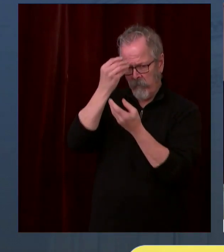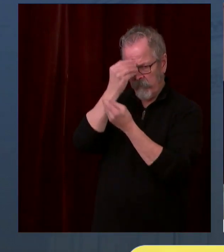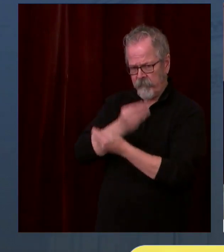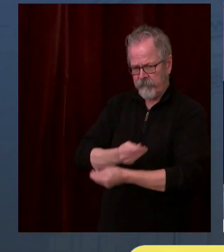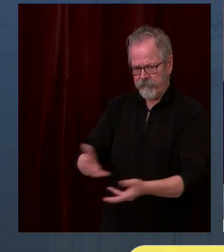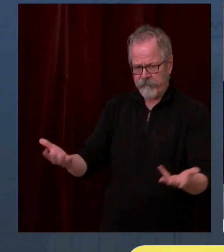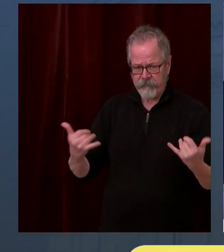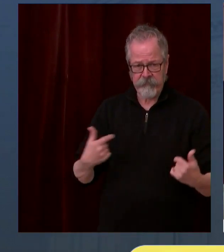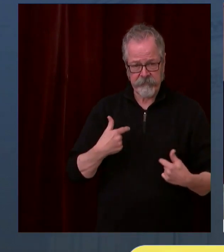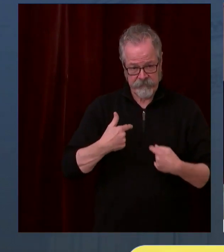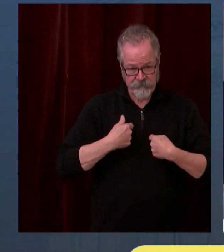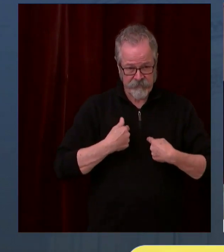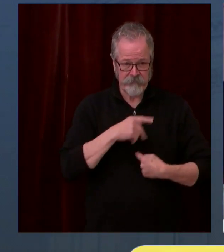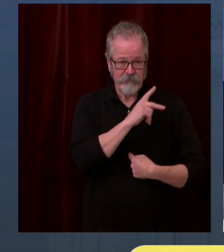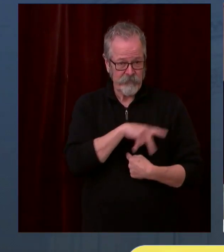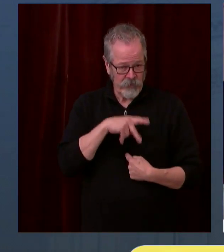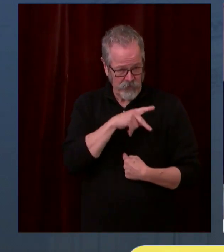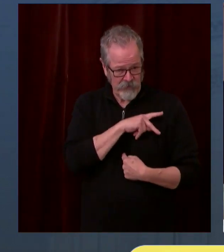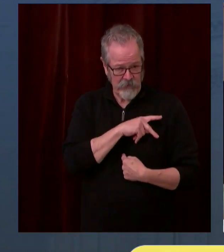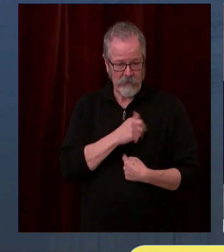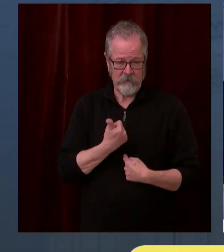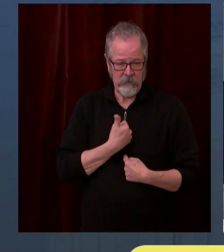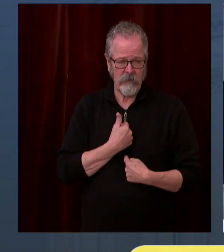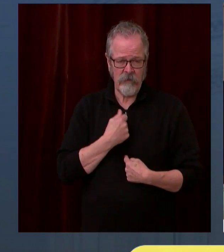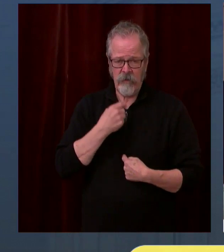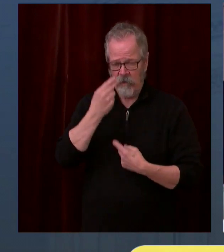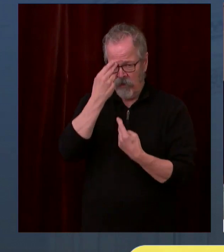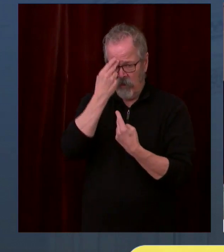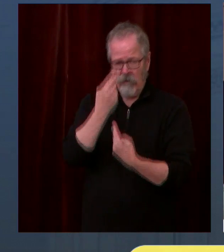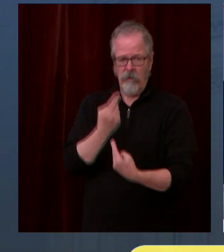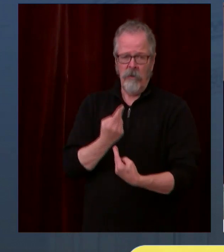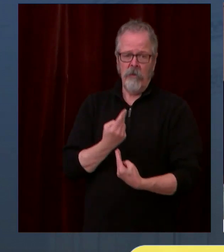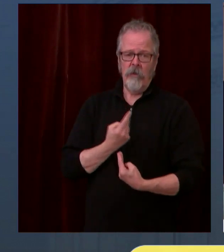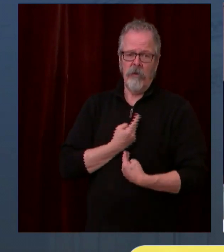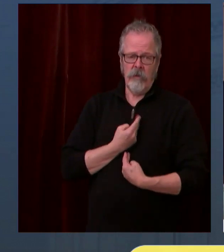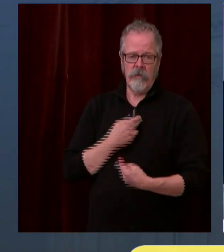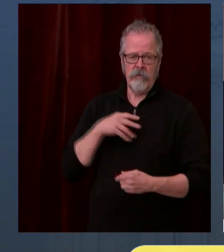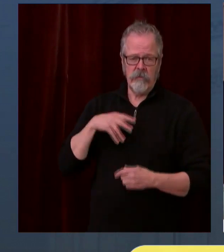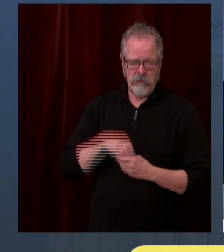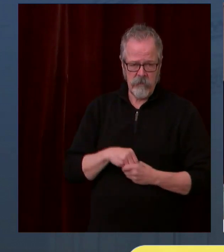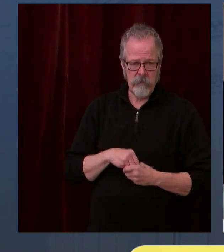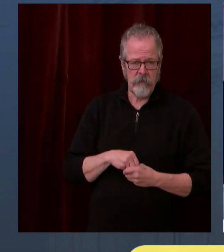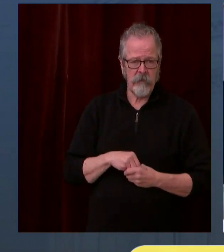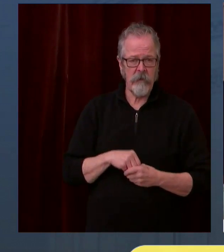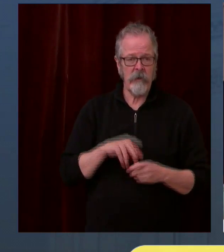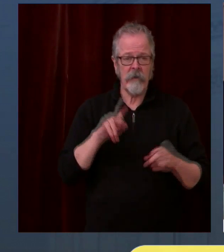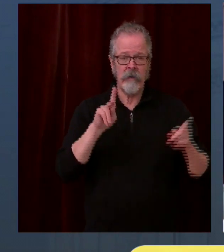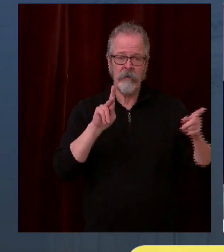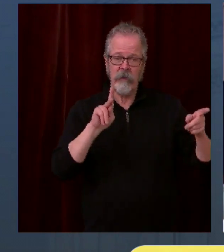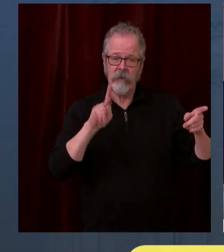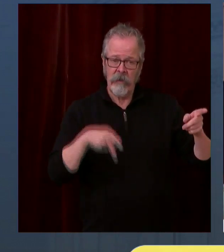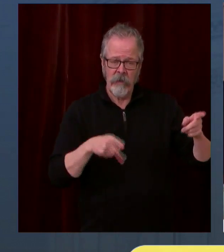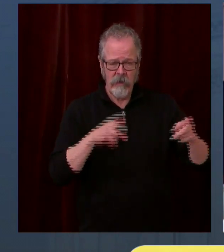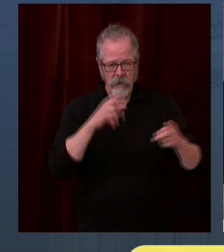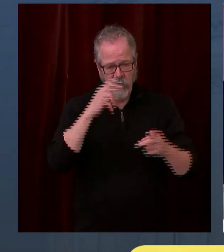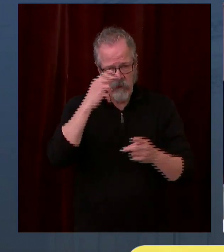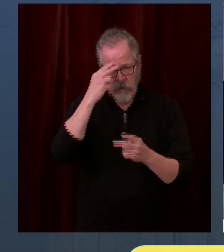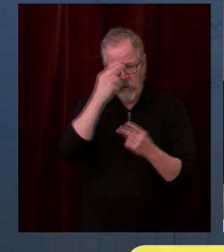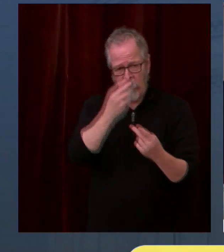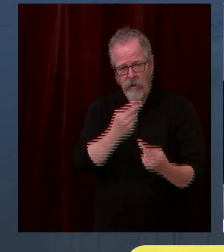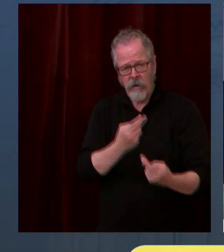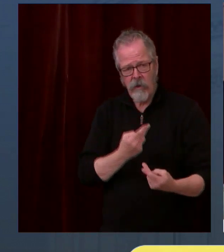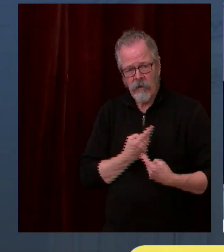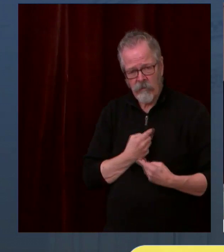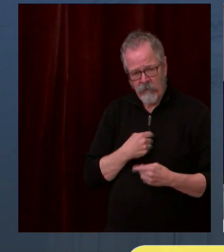Permanente is honored to be a part of this, to be stepping up with you and the rest of the community to help support our public health